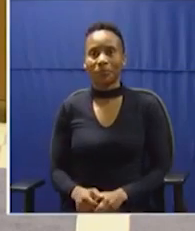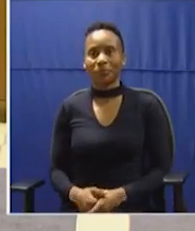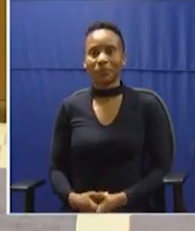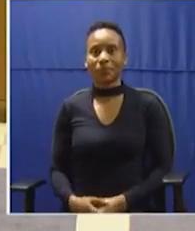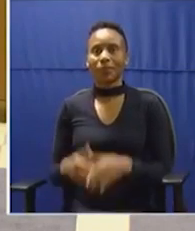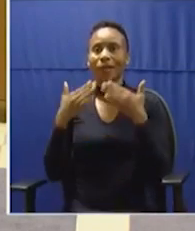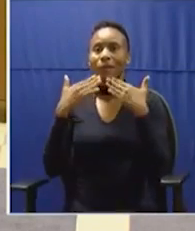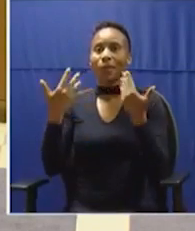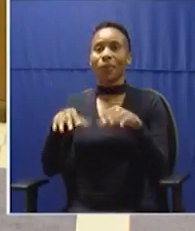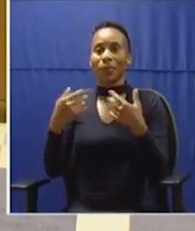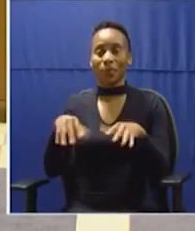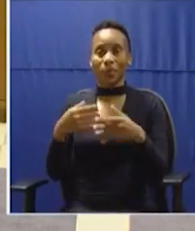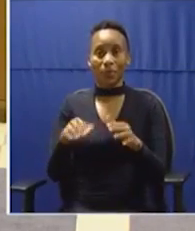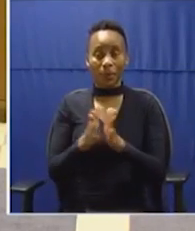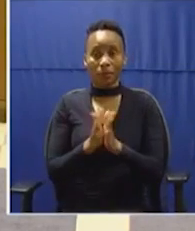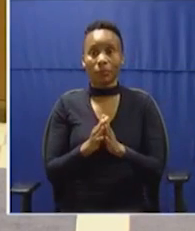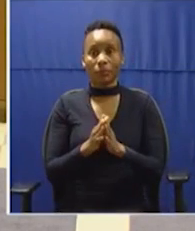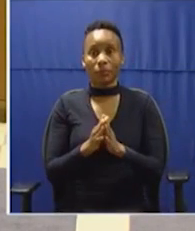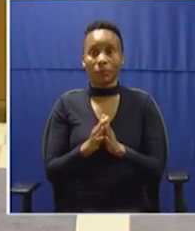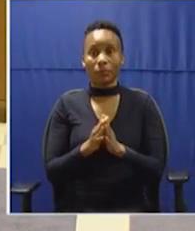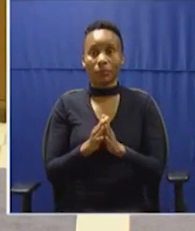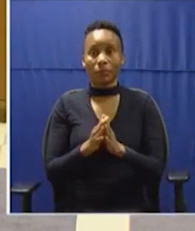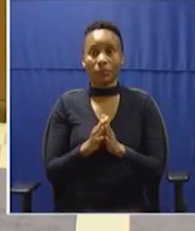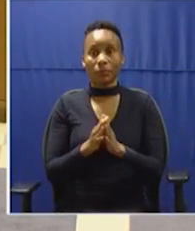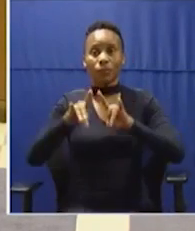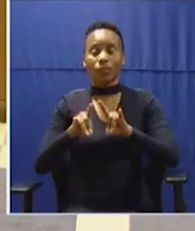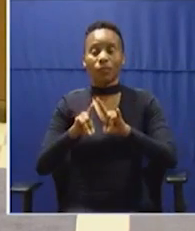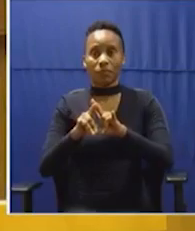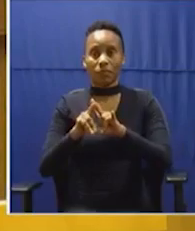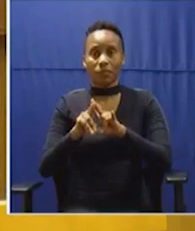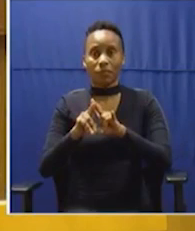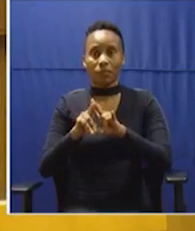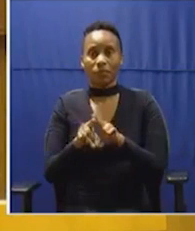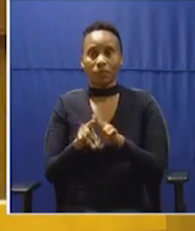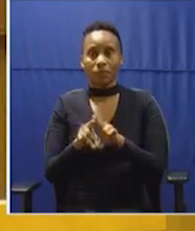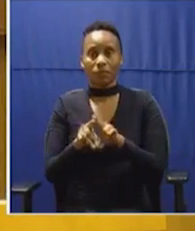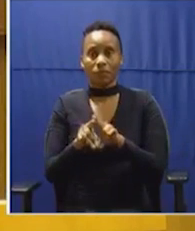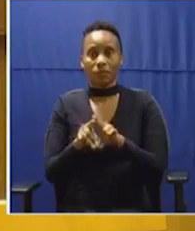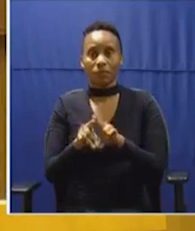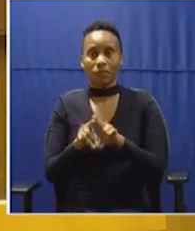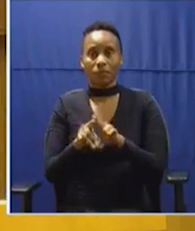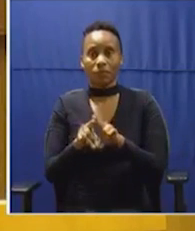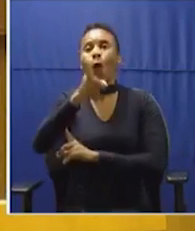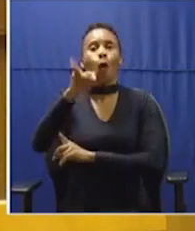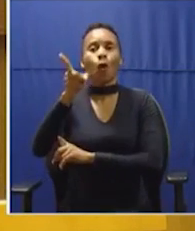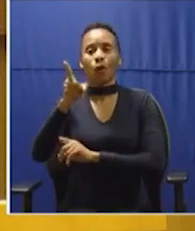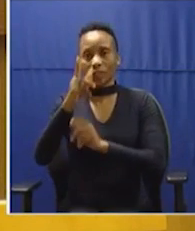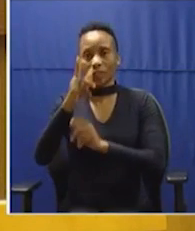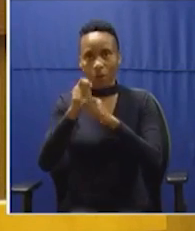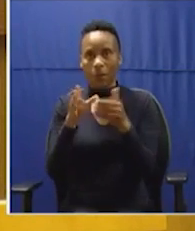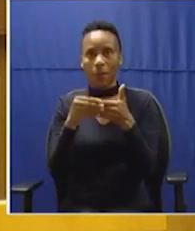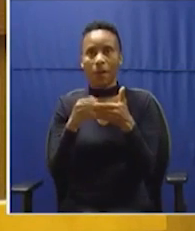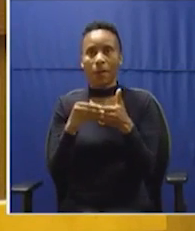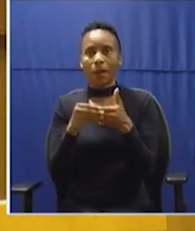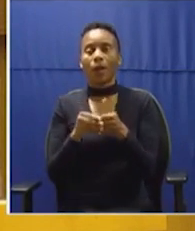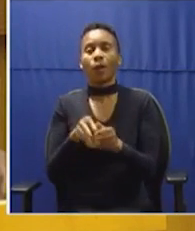Thank you, thank you very much House Chairperson. Order, Honourable Members. I'm Order. Point of order, Chair. Order, Honourable Members. I'm Part